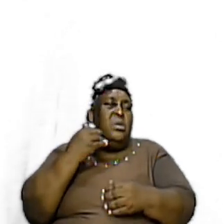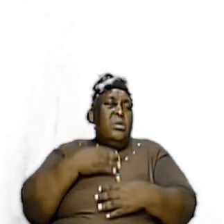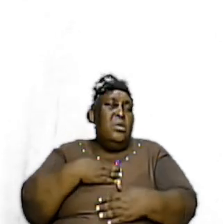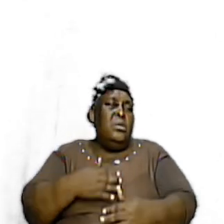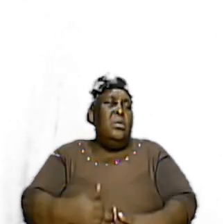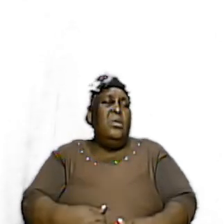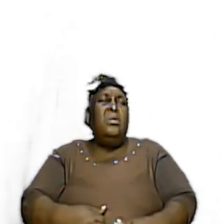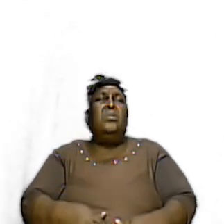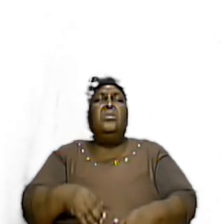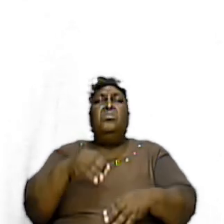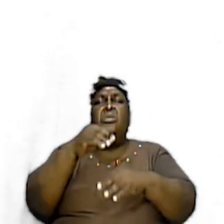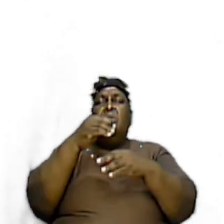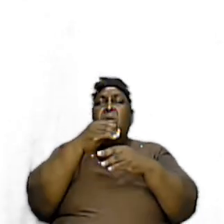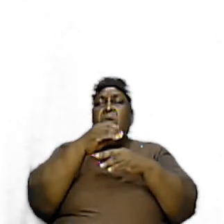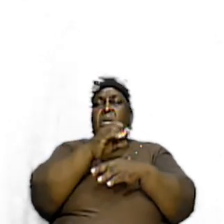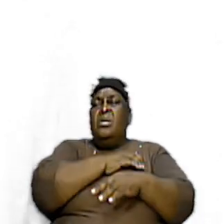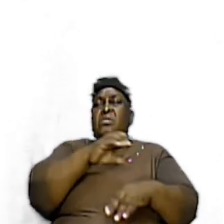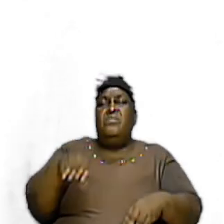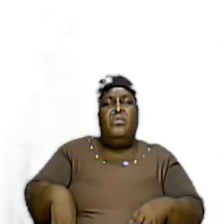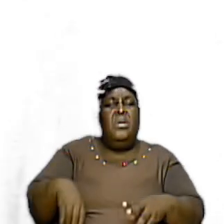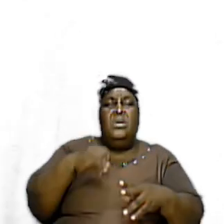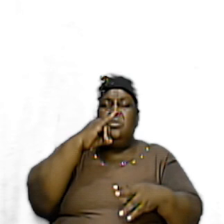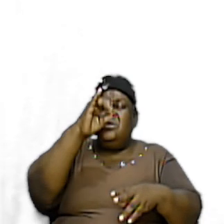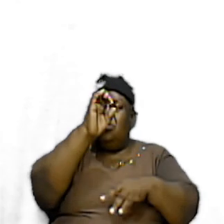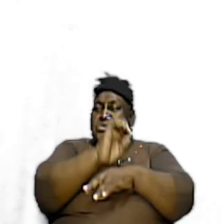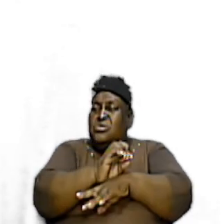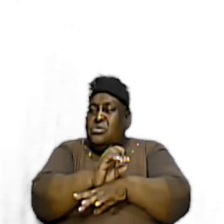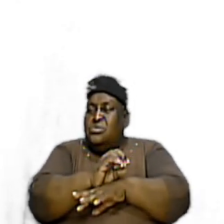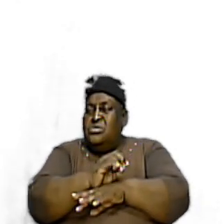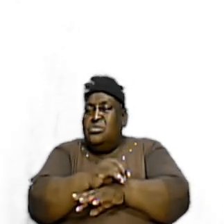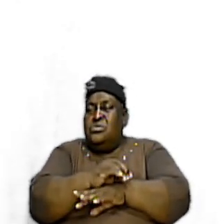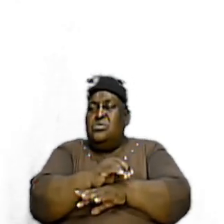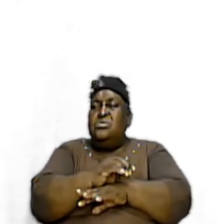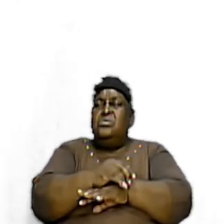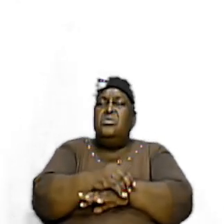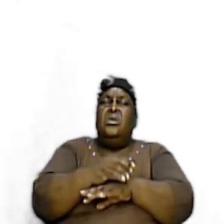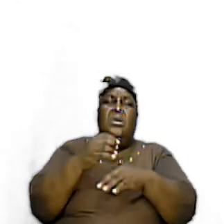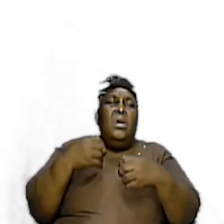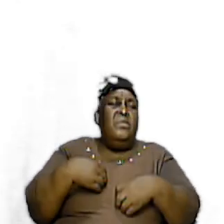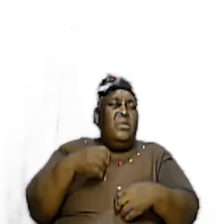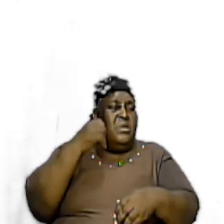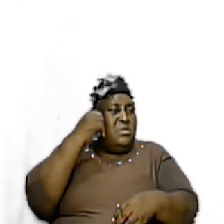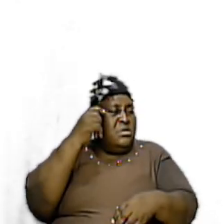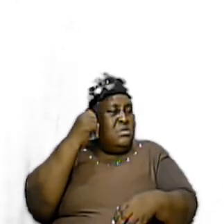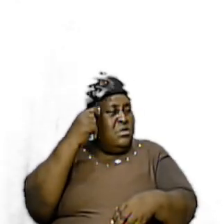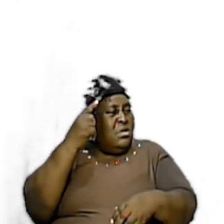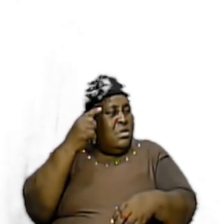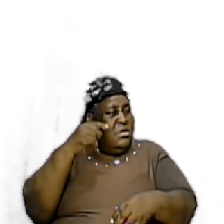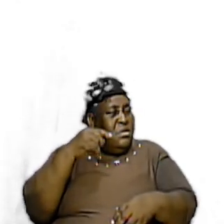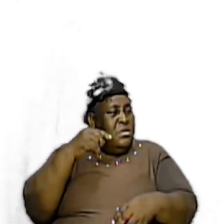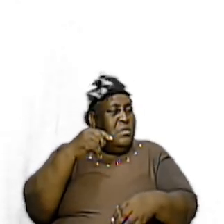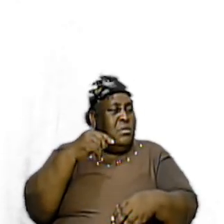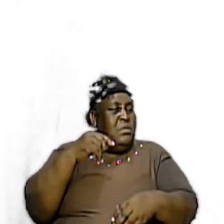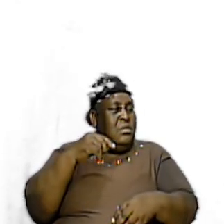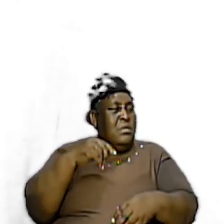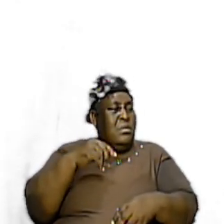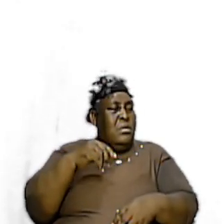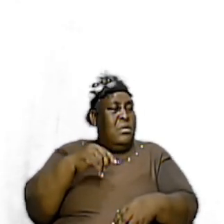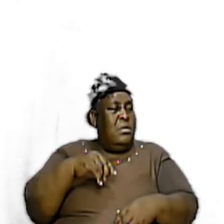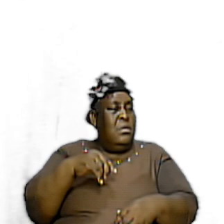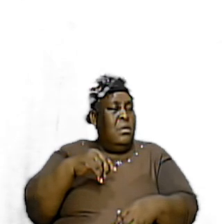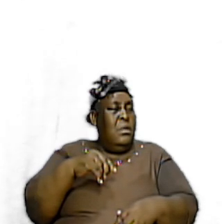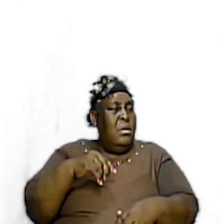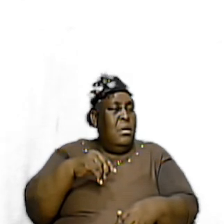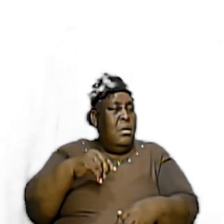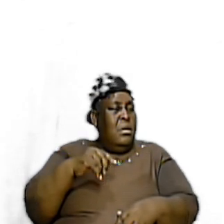body Of Christ Is the church And we have got To understand that And so we are all In this thing